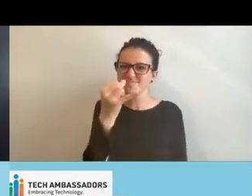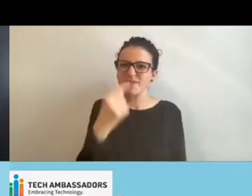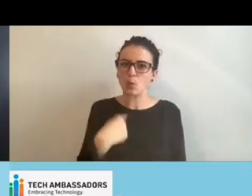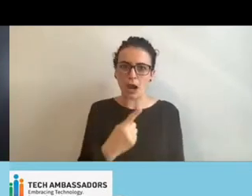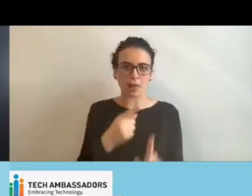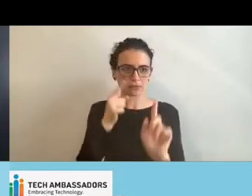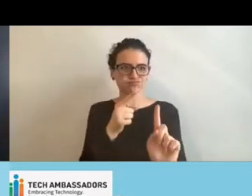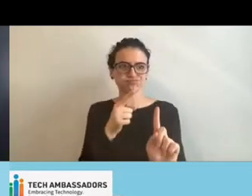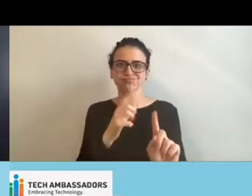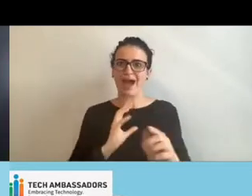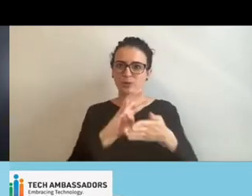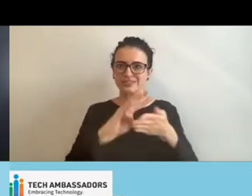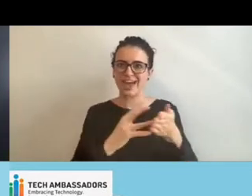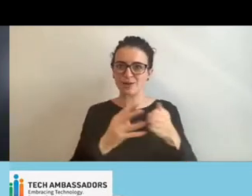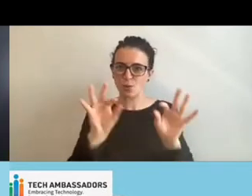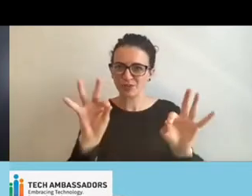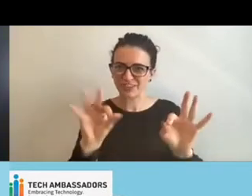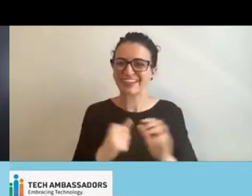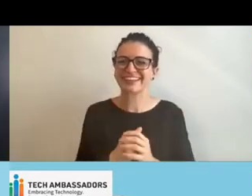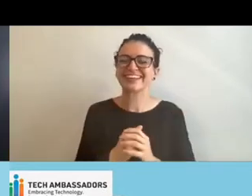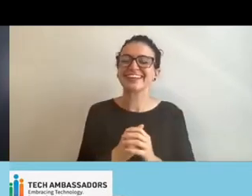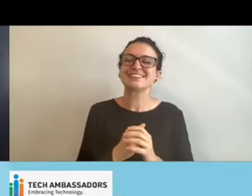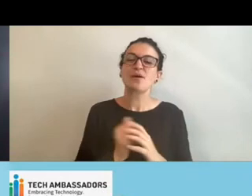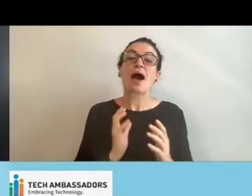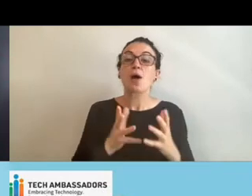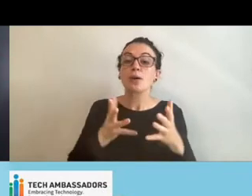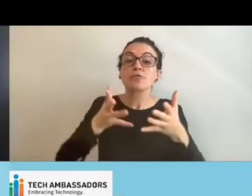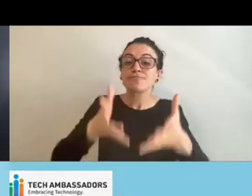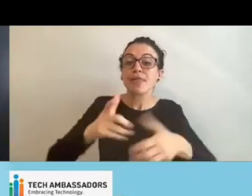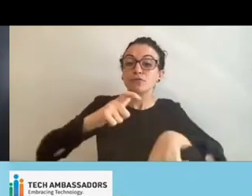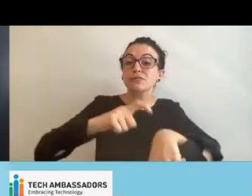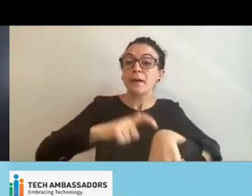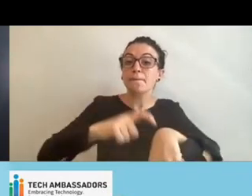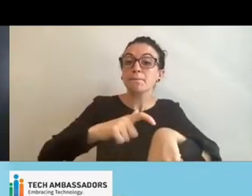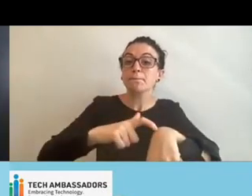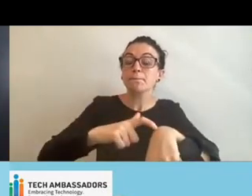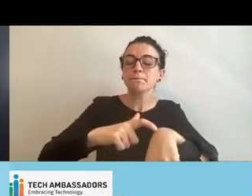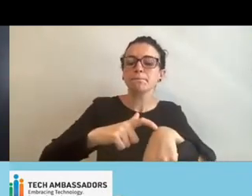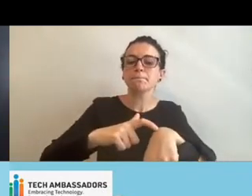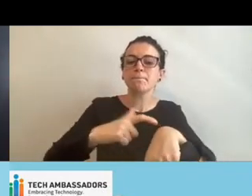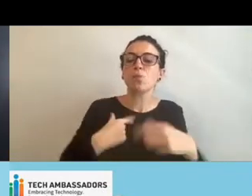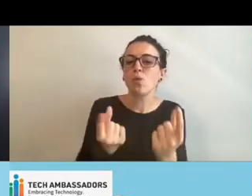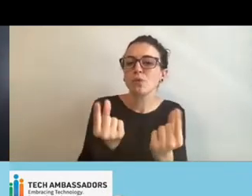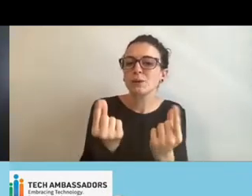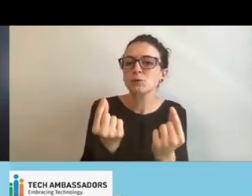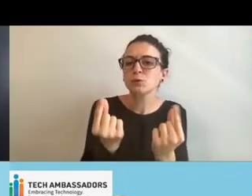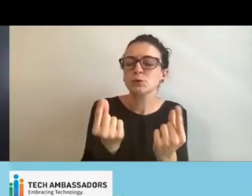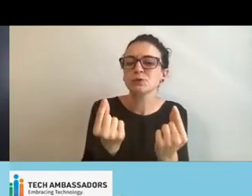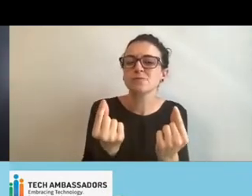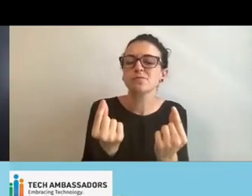target here. So in the remaining minutes, what we want to do is just kind of